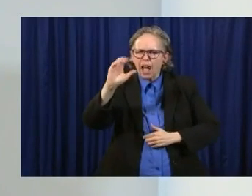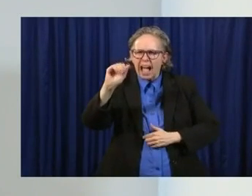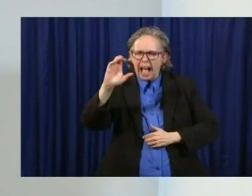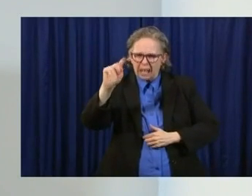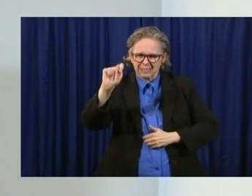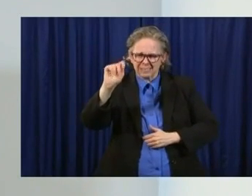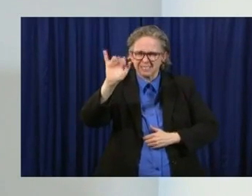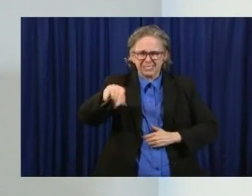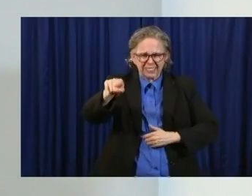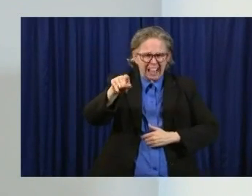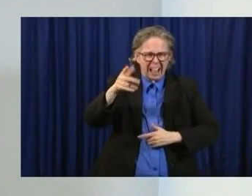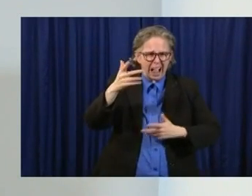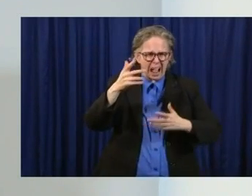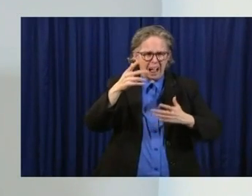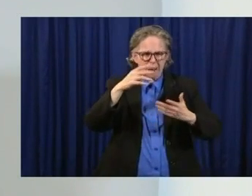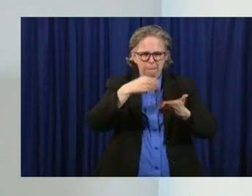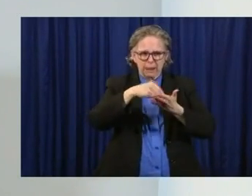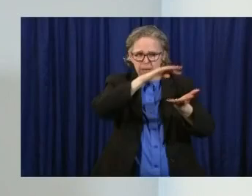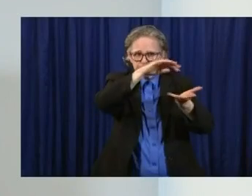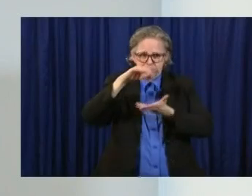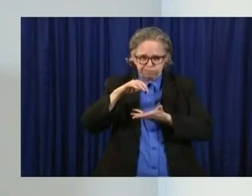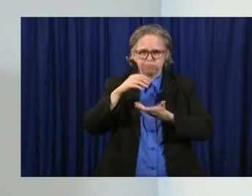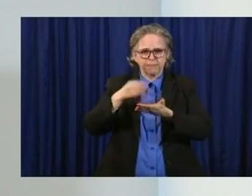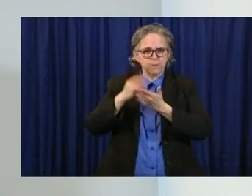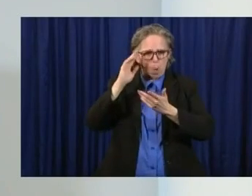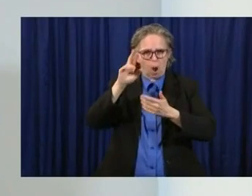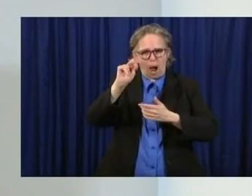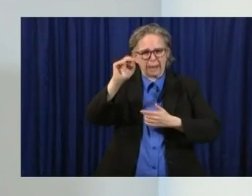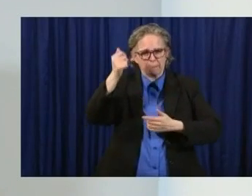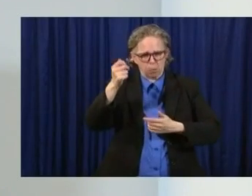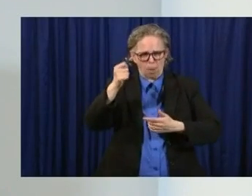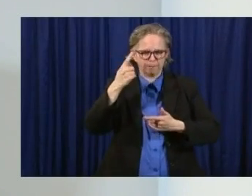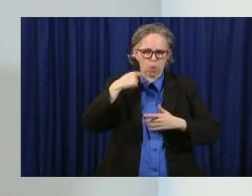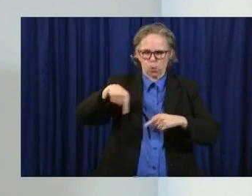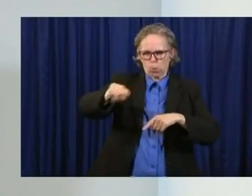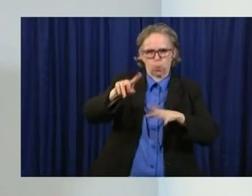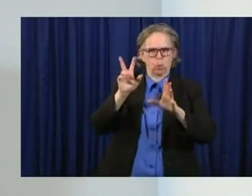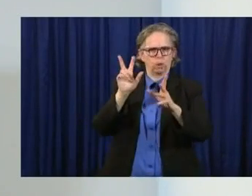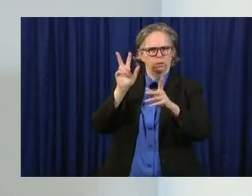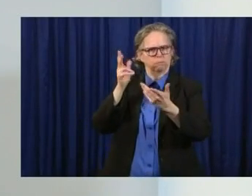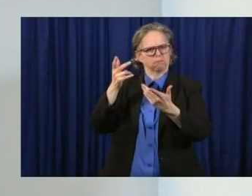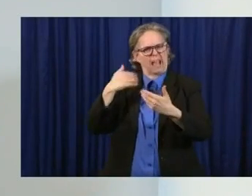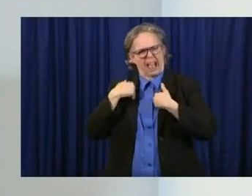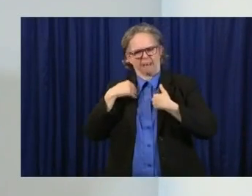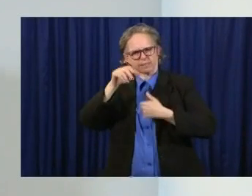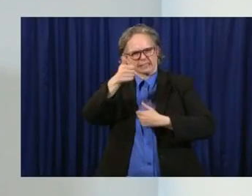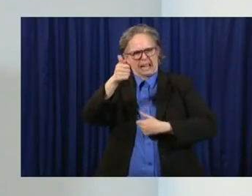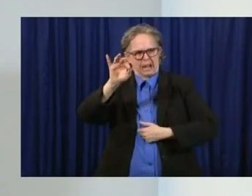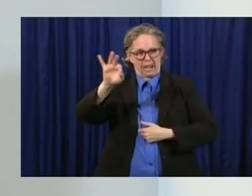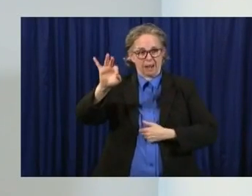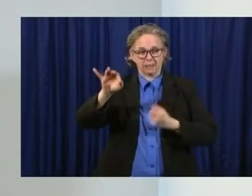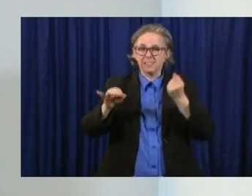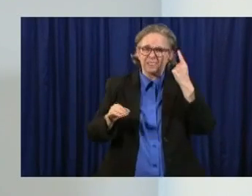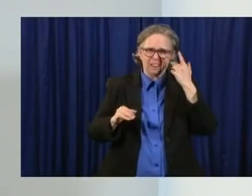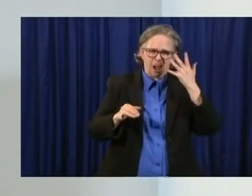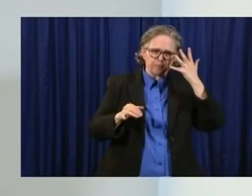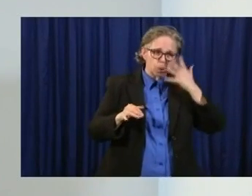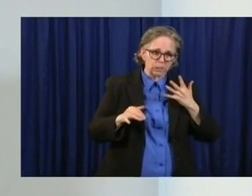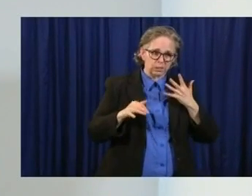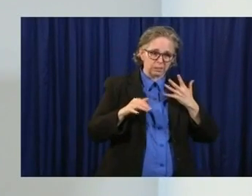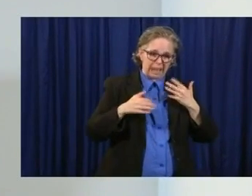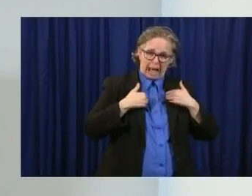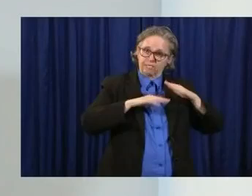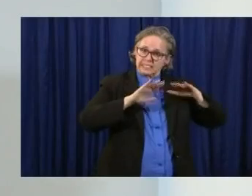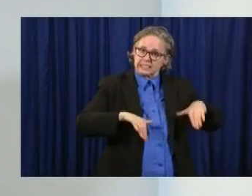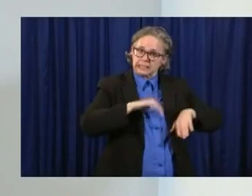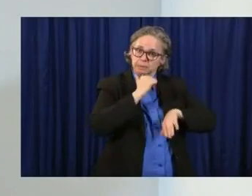for unemployment services for those individuals. Unfortunately, we don't have a system for that, so we have to build a brand